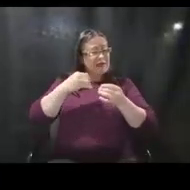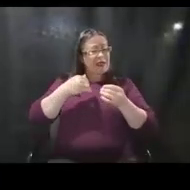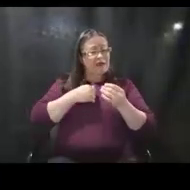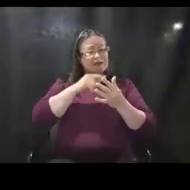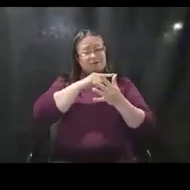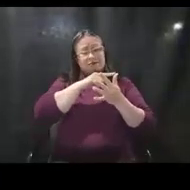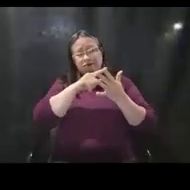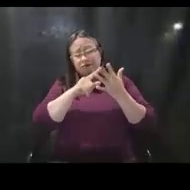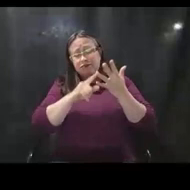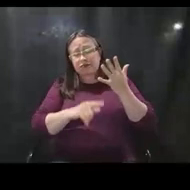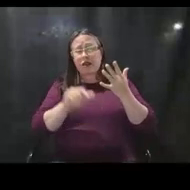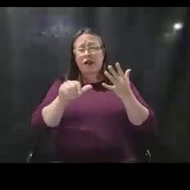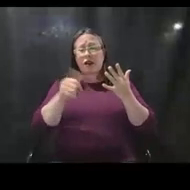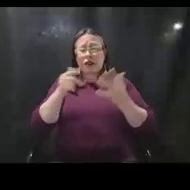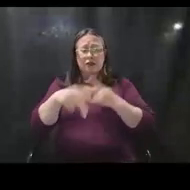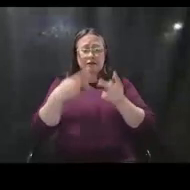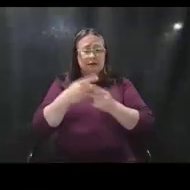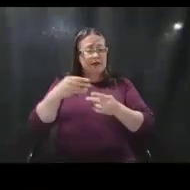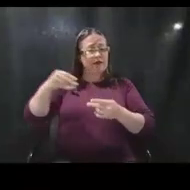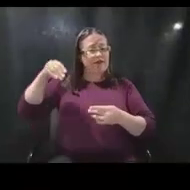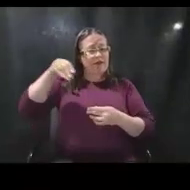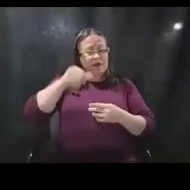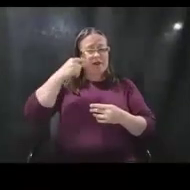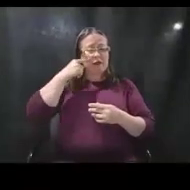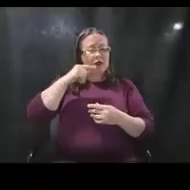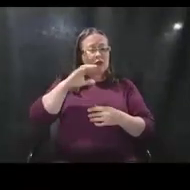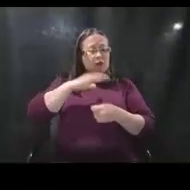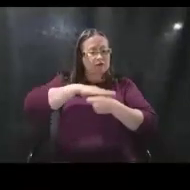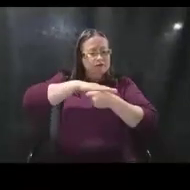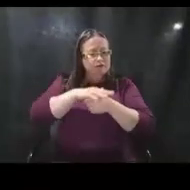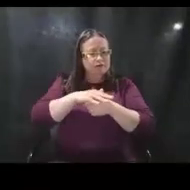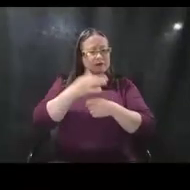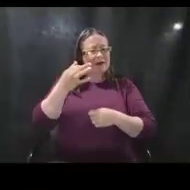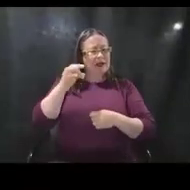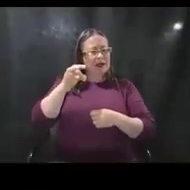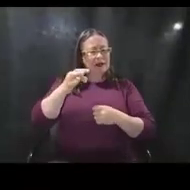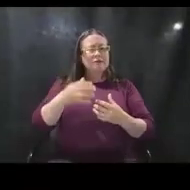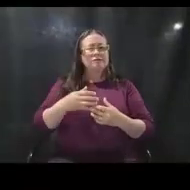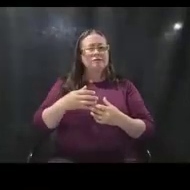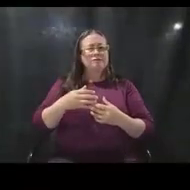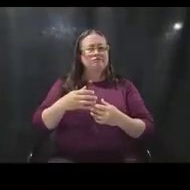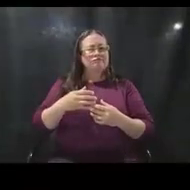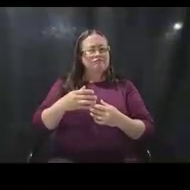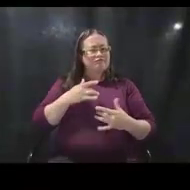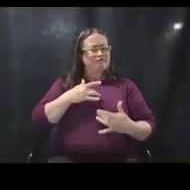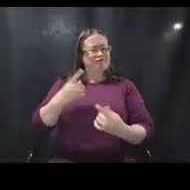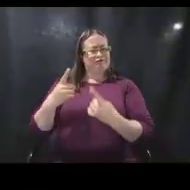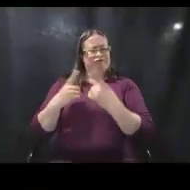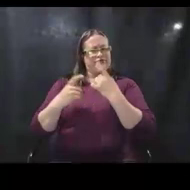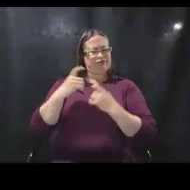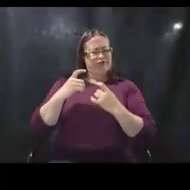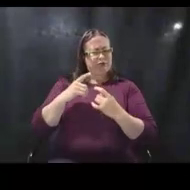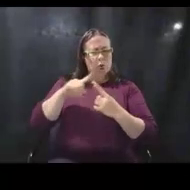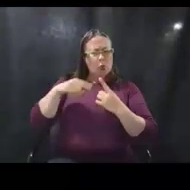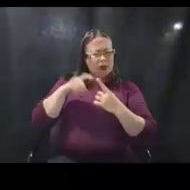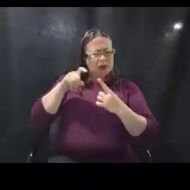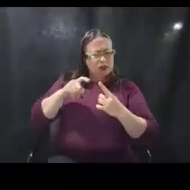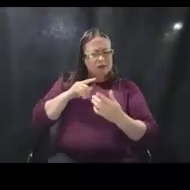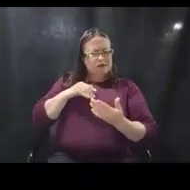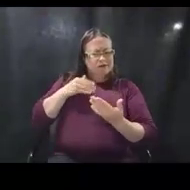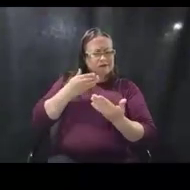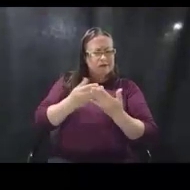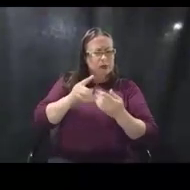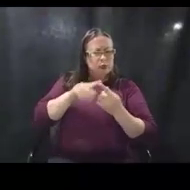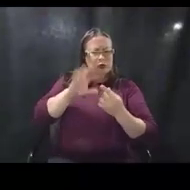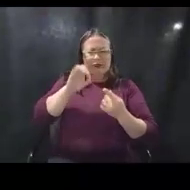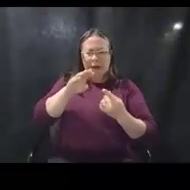federal sources of funding for COVID-19. And we get a lot of questions about when should an applicant come to FEMA for assistance or